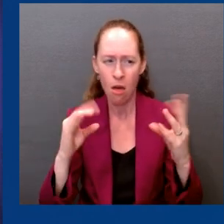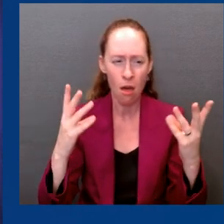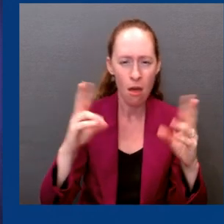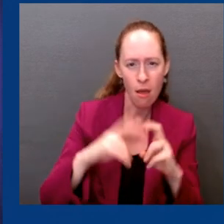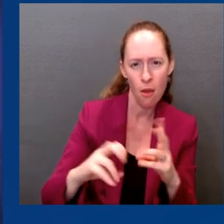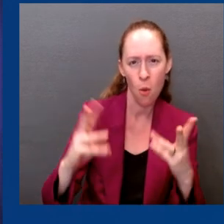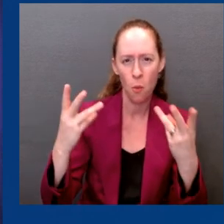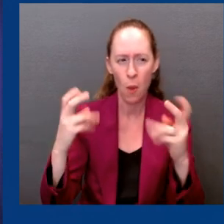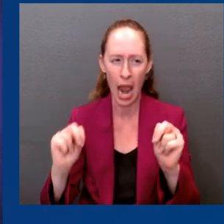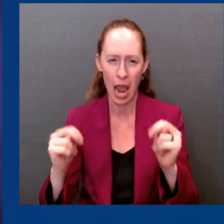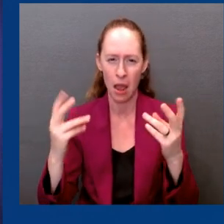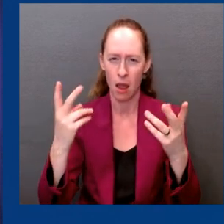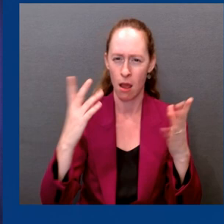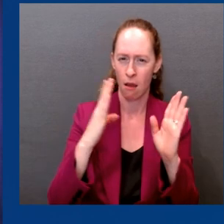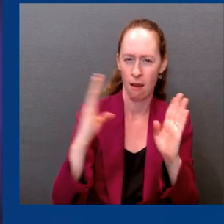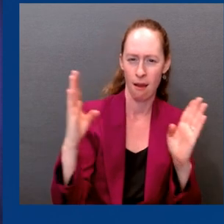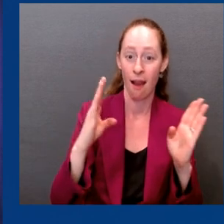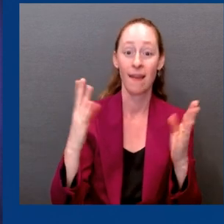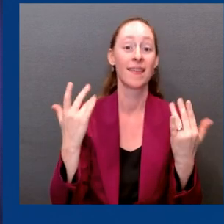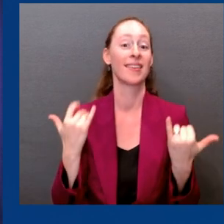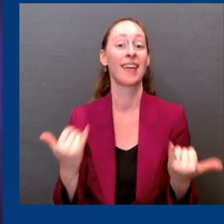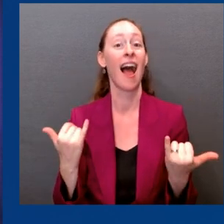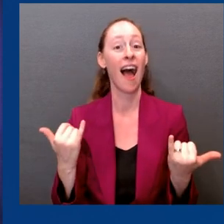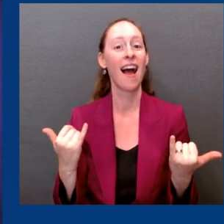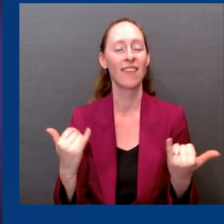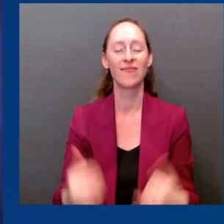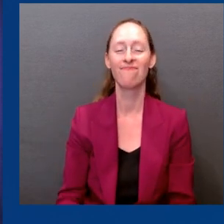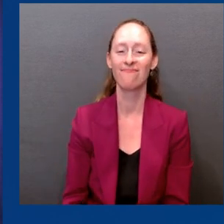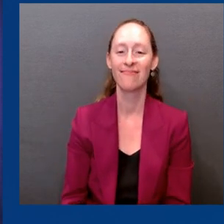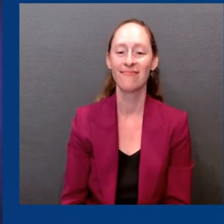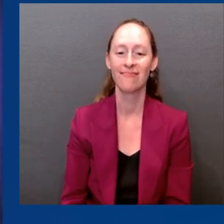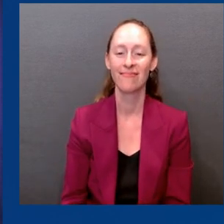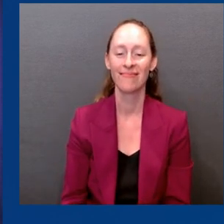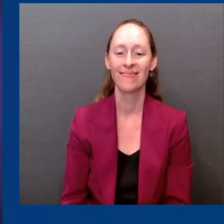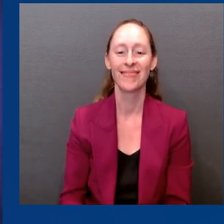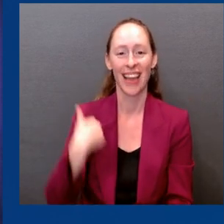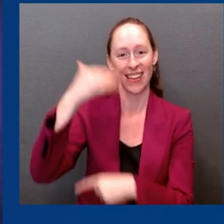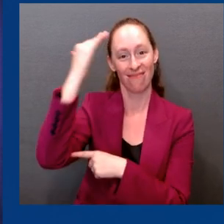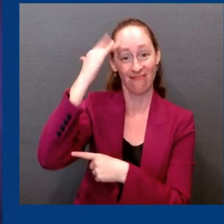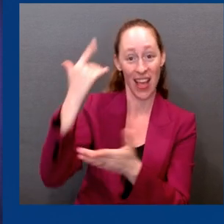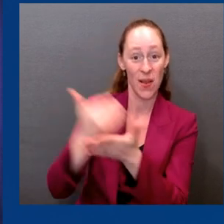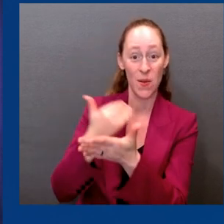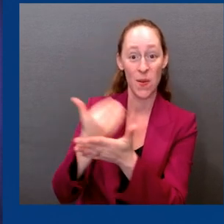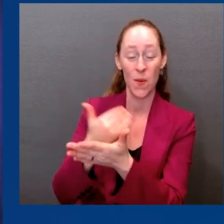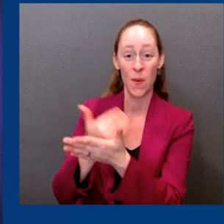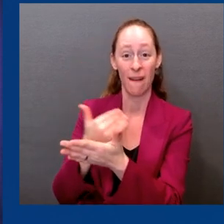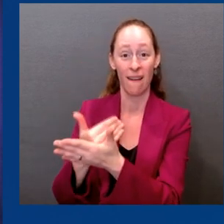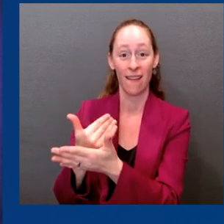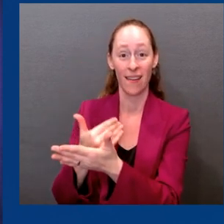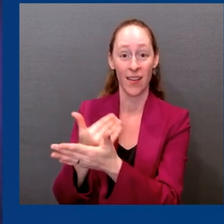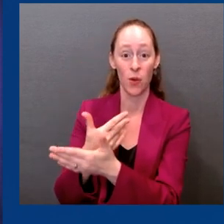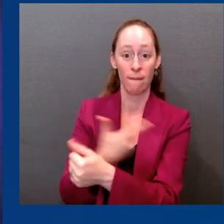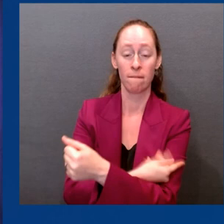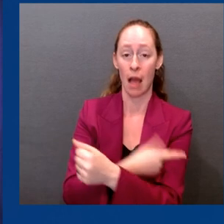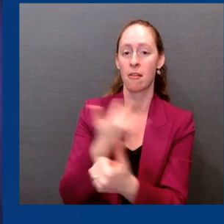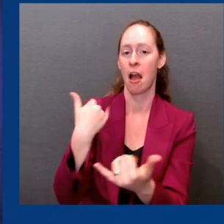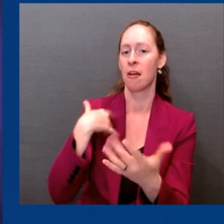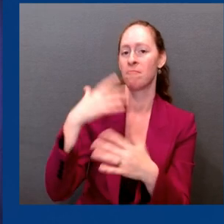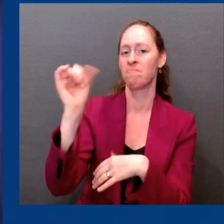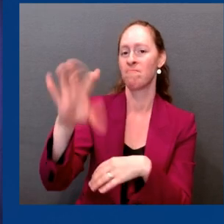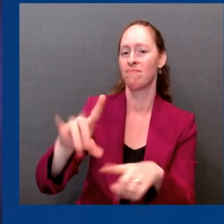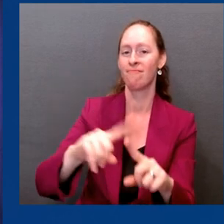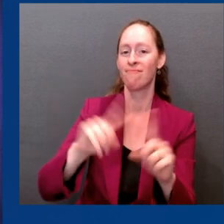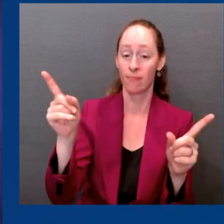for us to think differently. So, here's the simple version. If you're 12 and above and